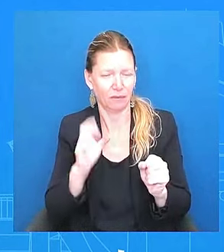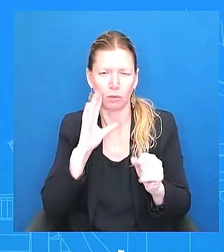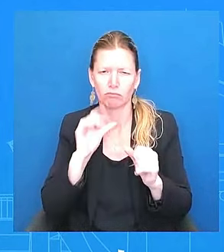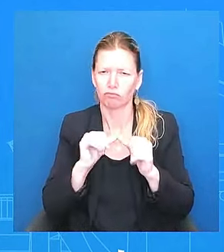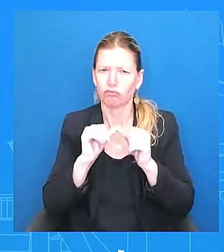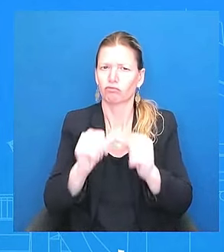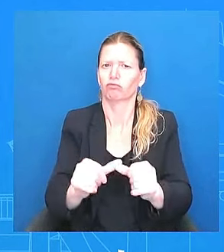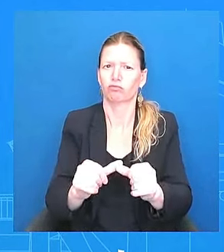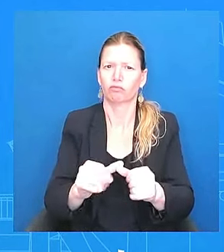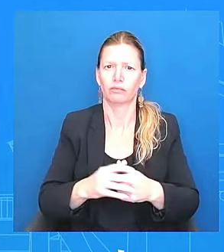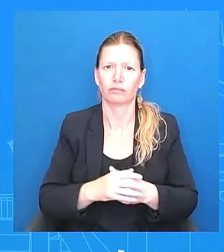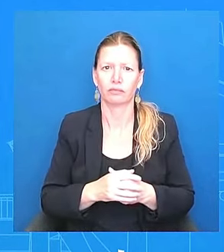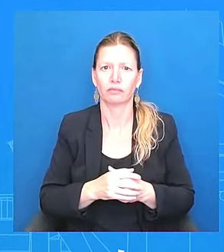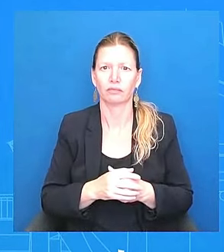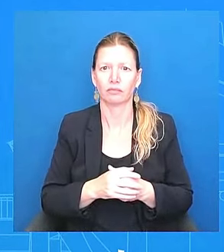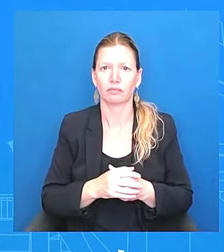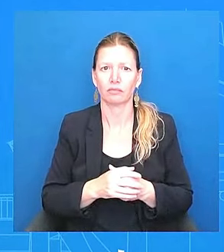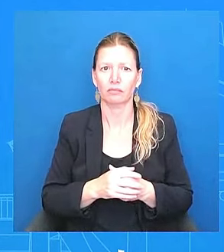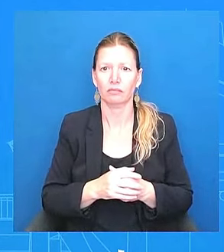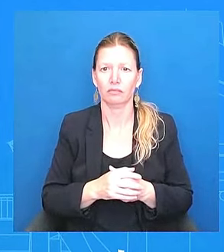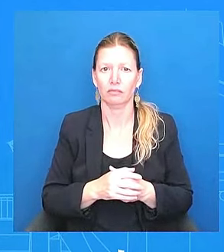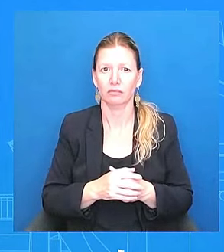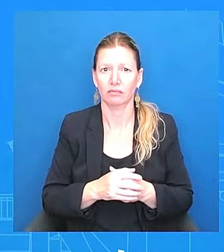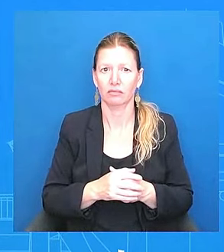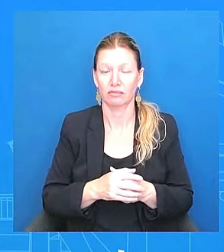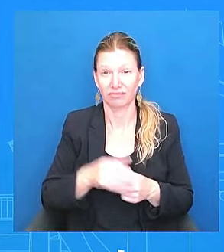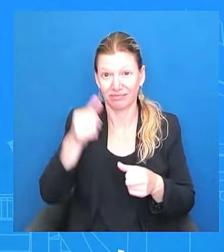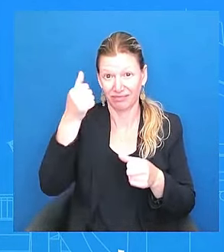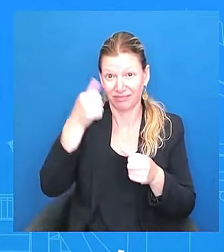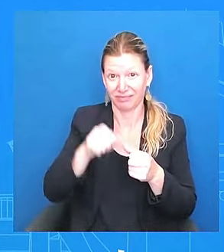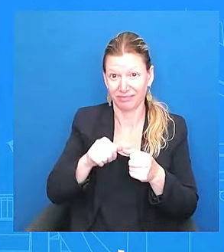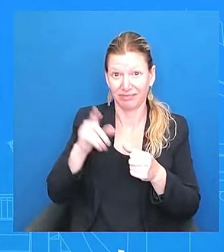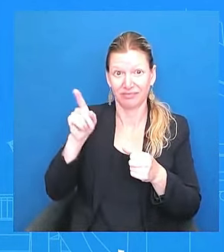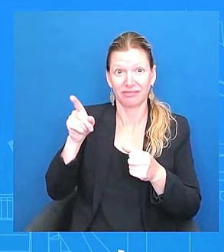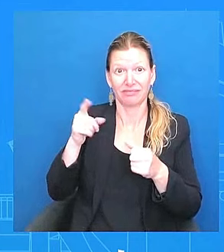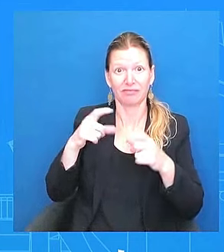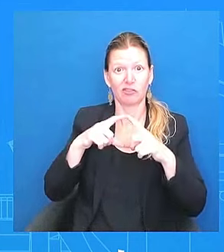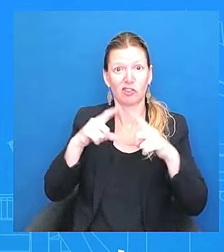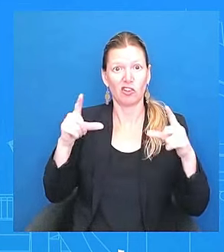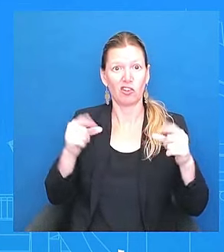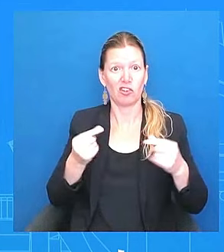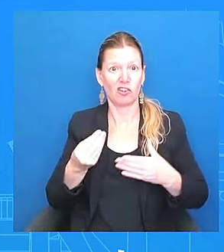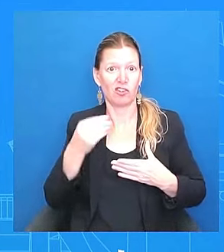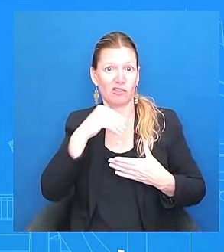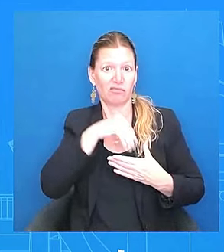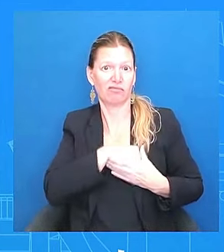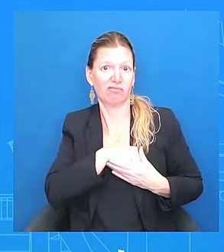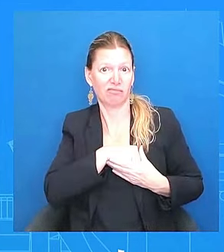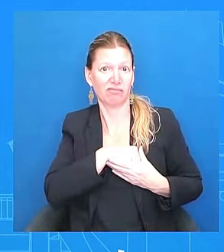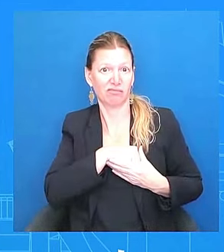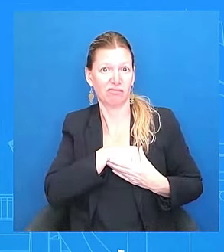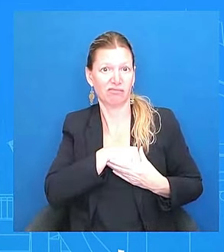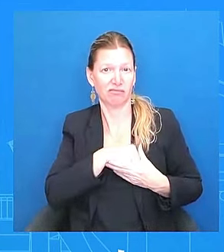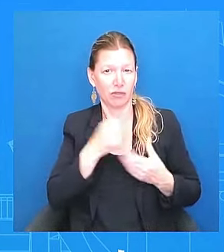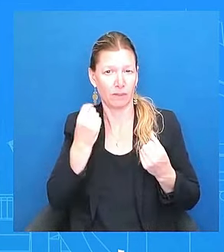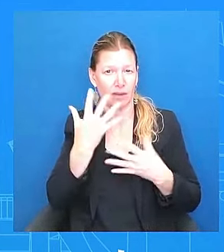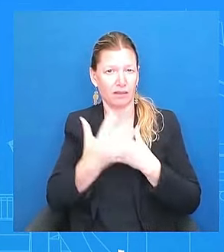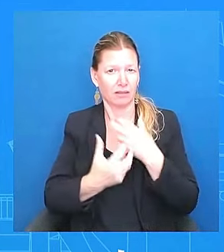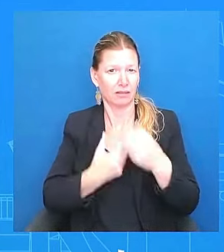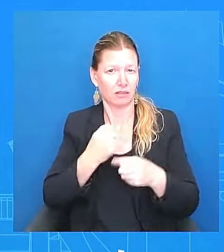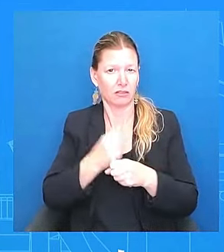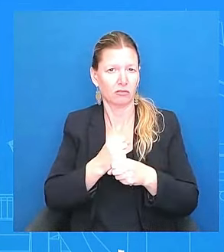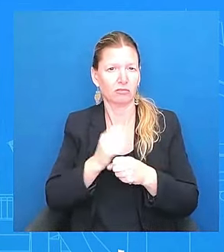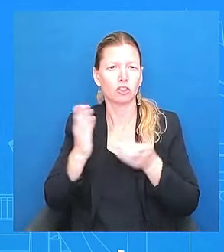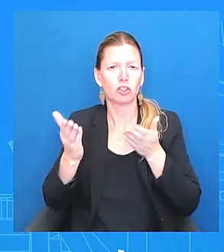a card in his pocket about how many service members were wounded and killed in Iraq and in Afghanistan. That's how much it was a